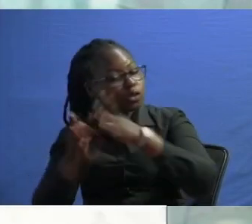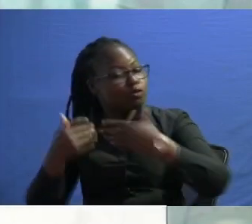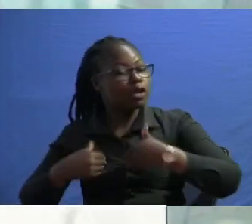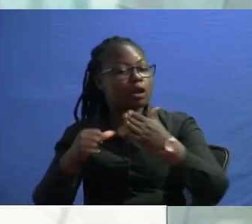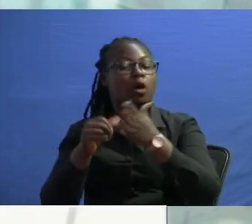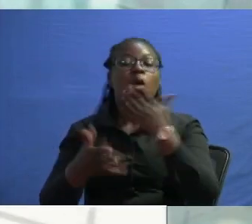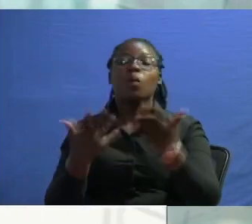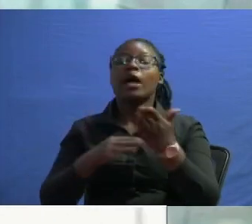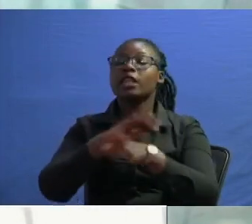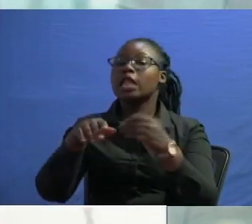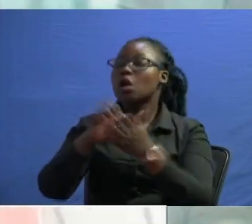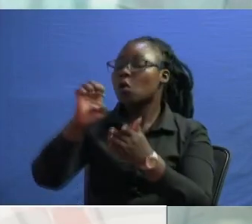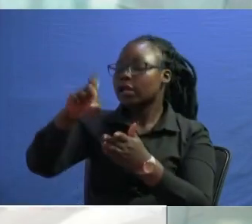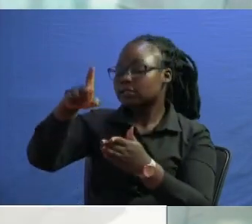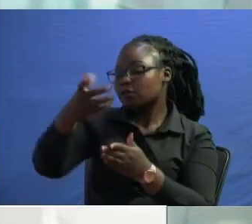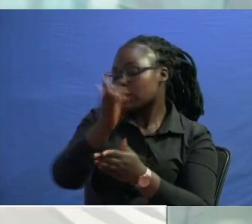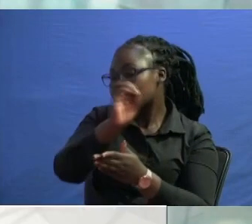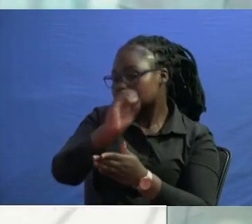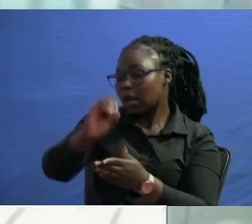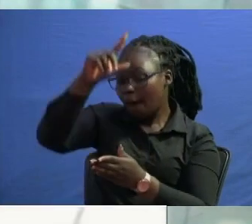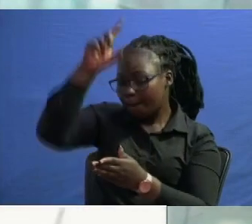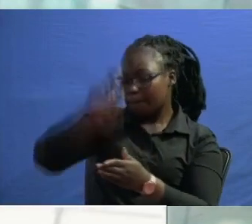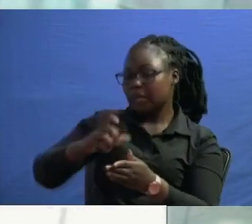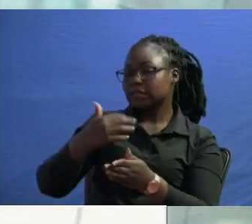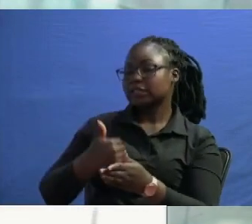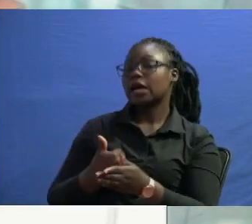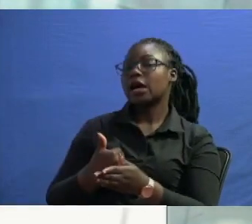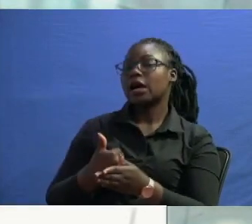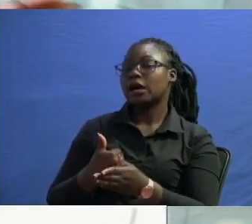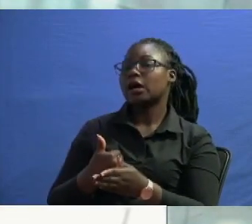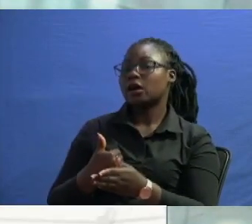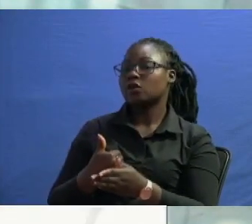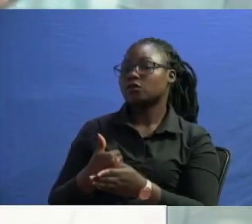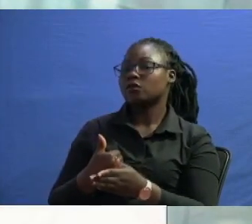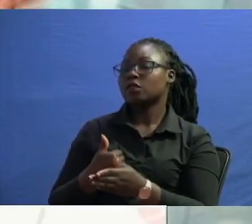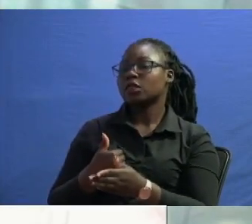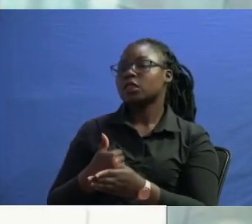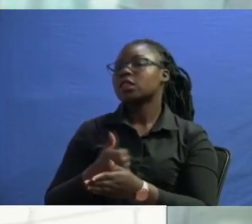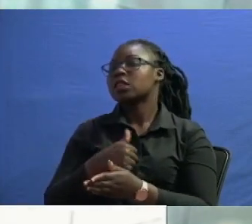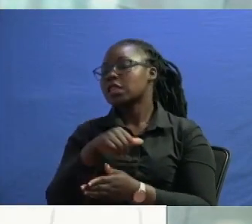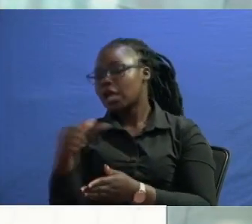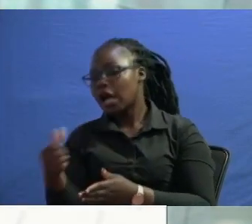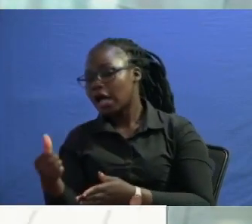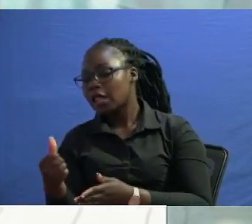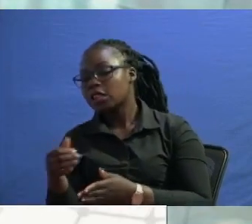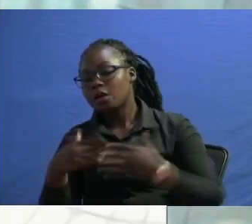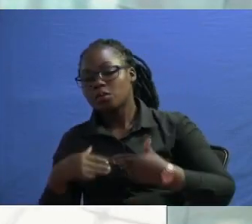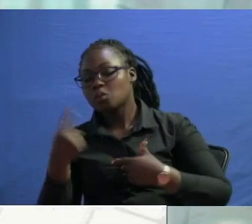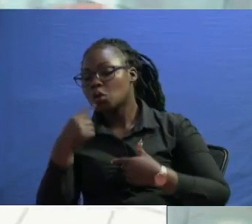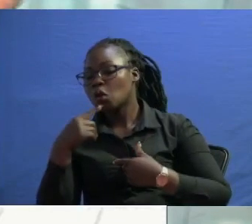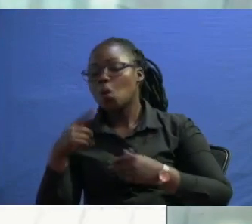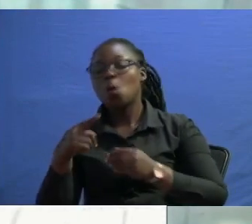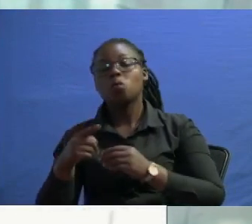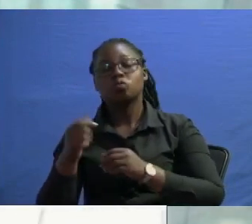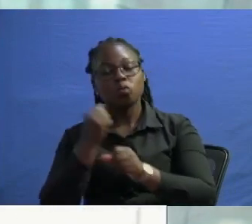executive is not there there must be uh as a designated survivor there must be a survivor who runs the government